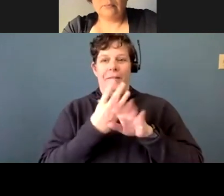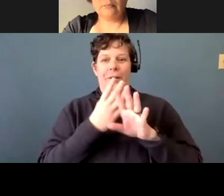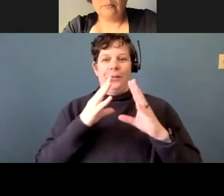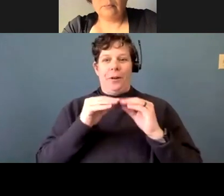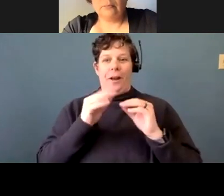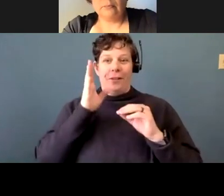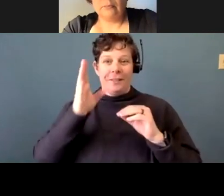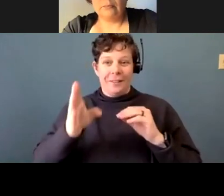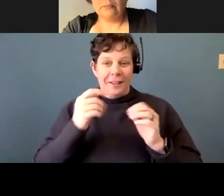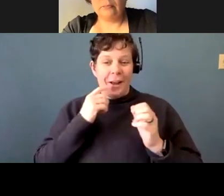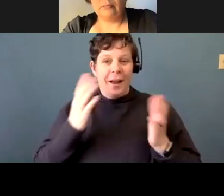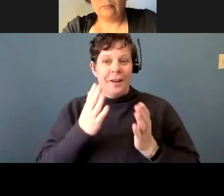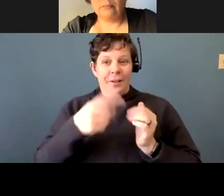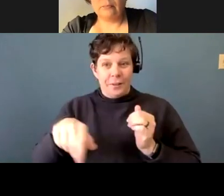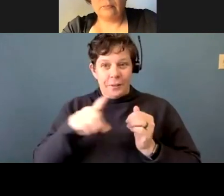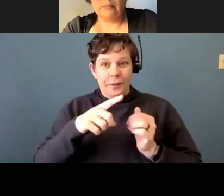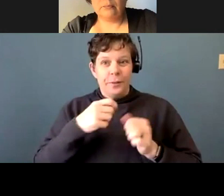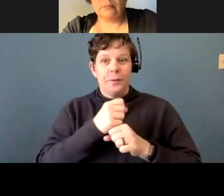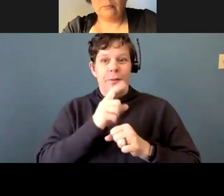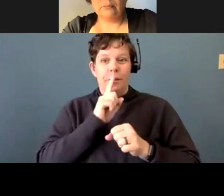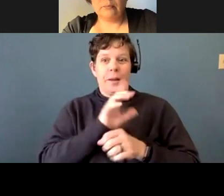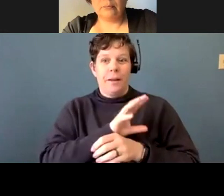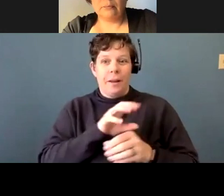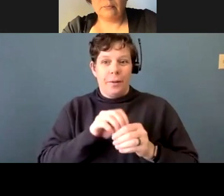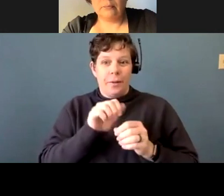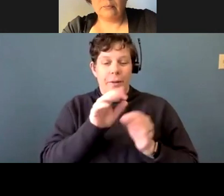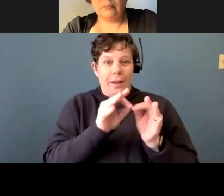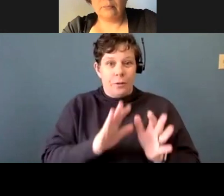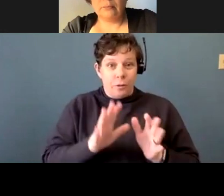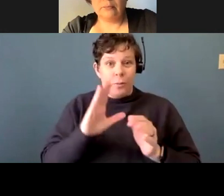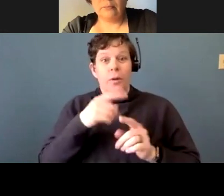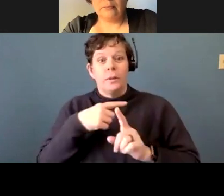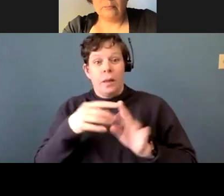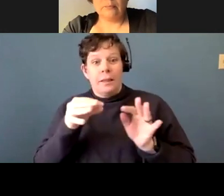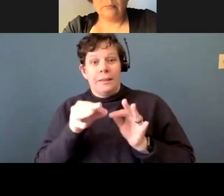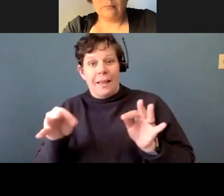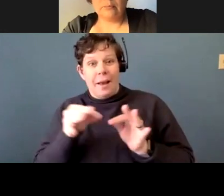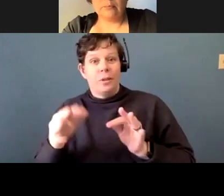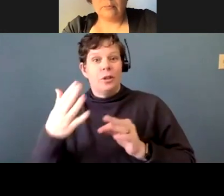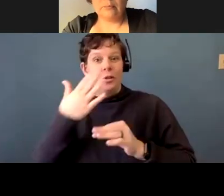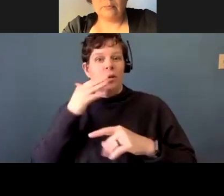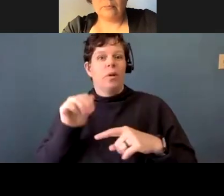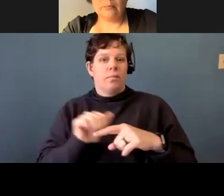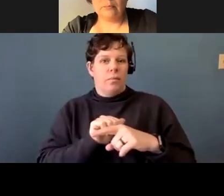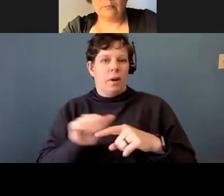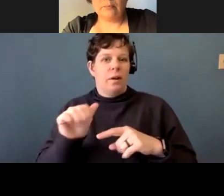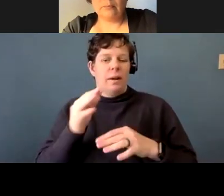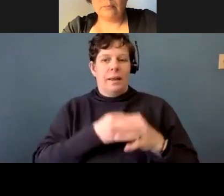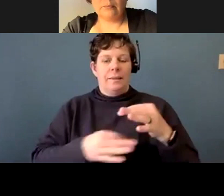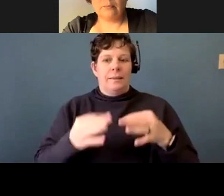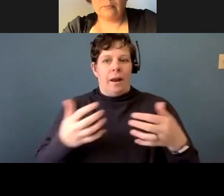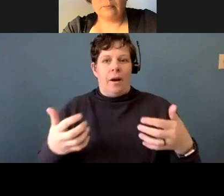I encourage you to make including ASL and closed captioning a practice, um, rather than an accommodation.